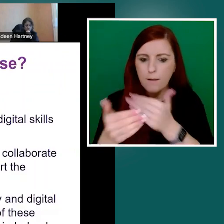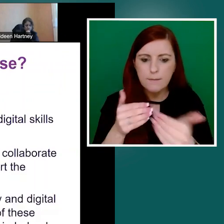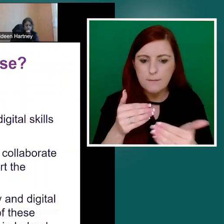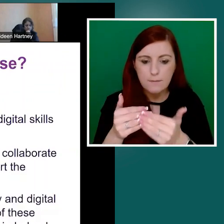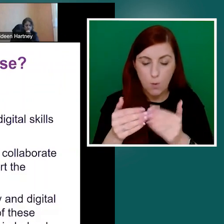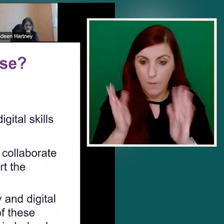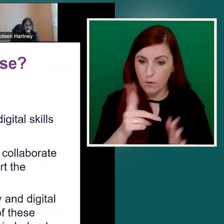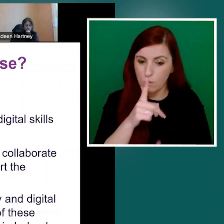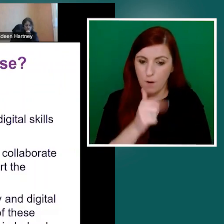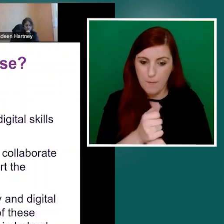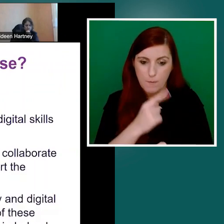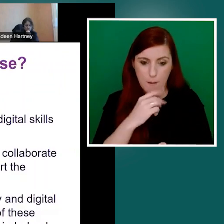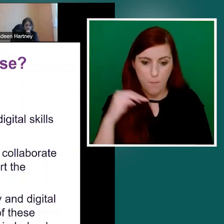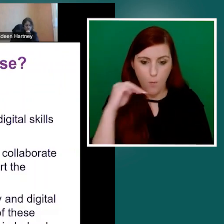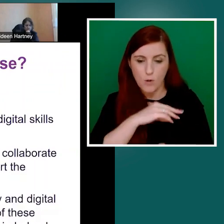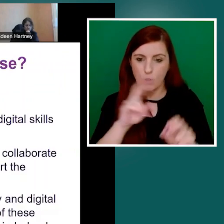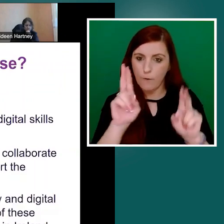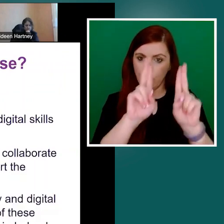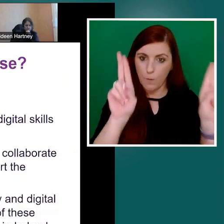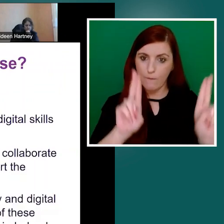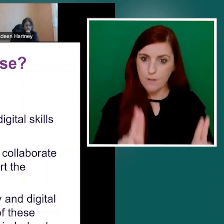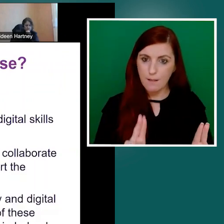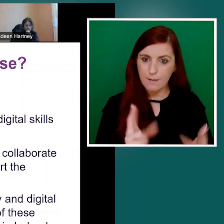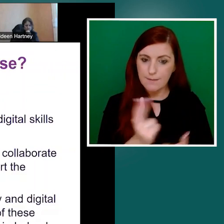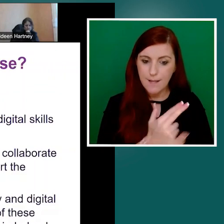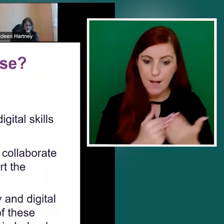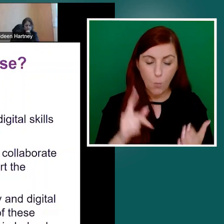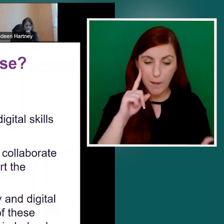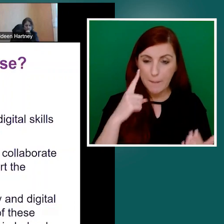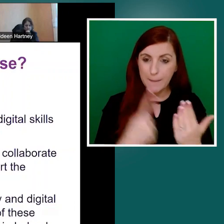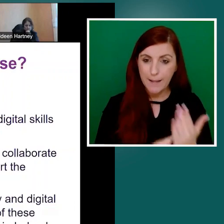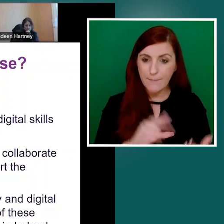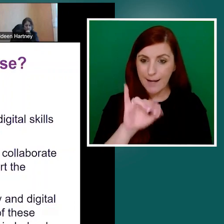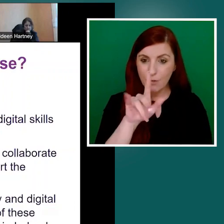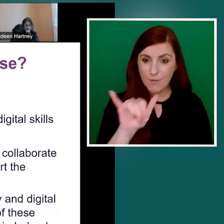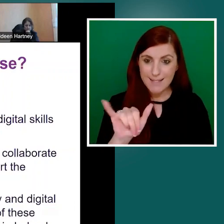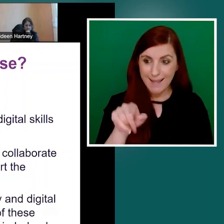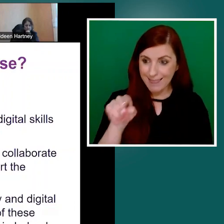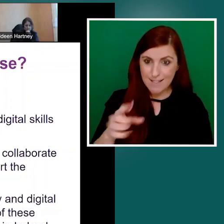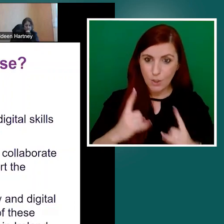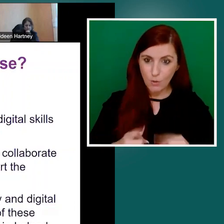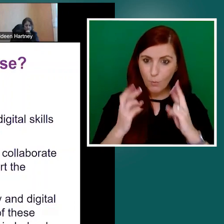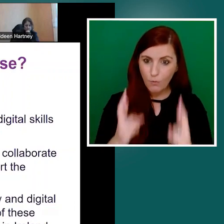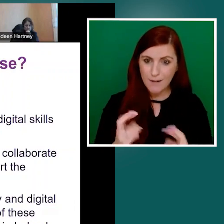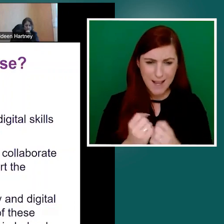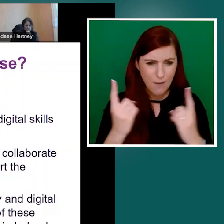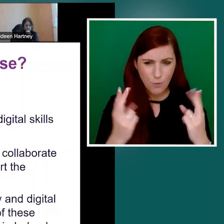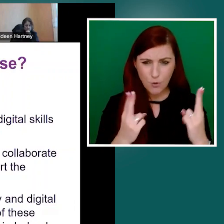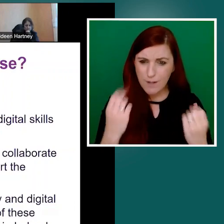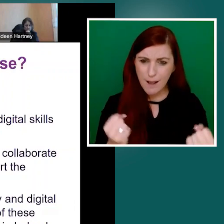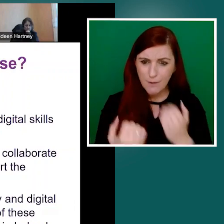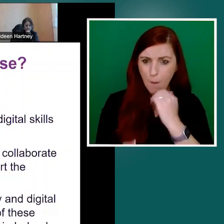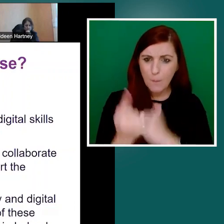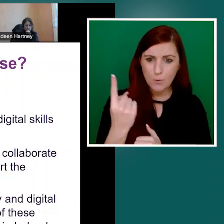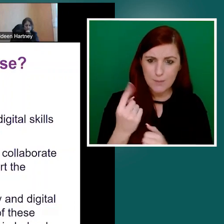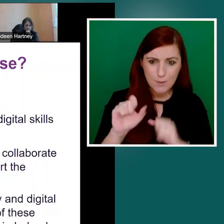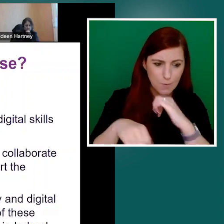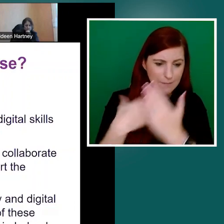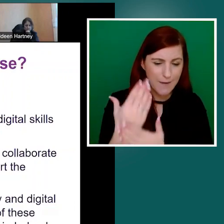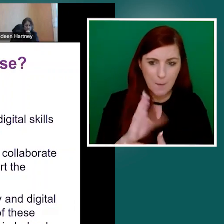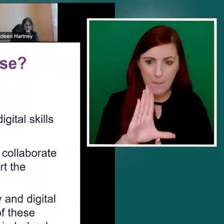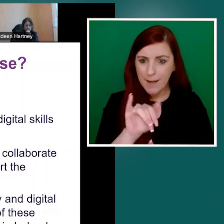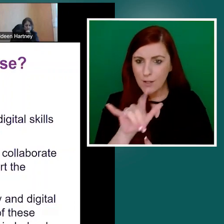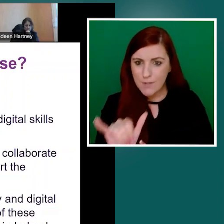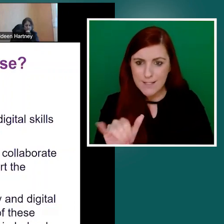of universality. And we believe that literacy is a human right. Everyone should have the opportunity to develop their